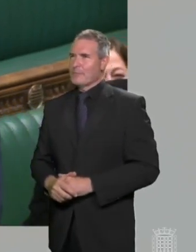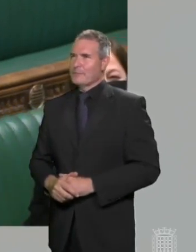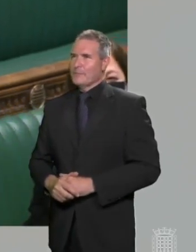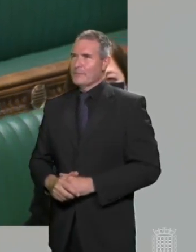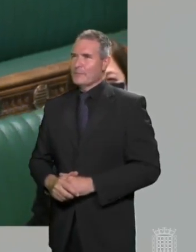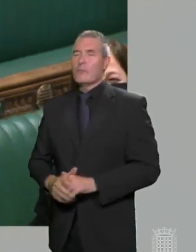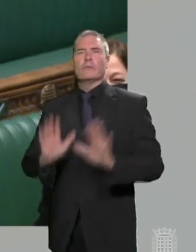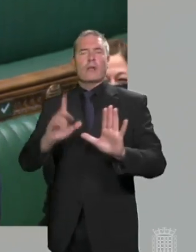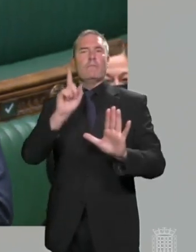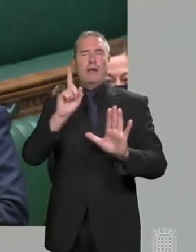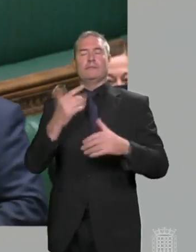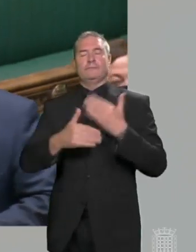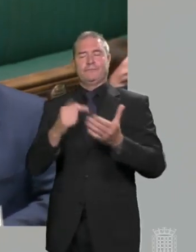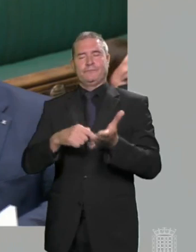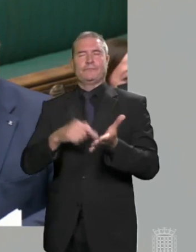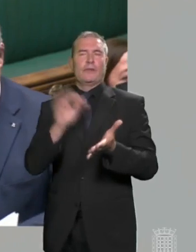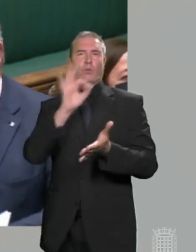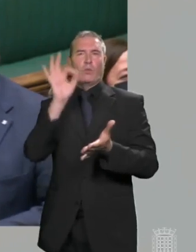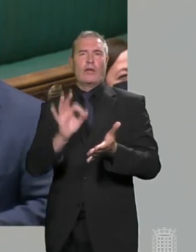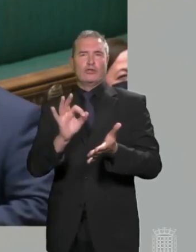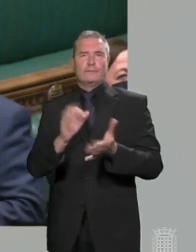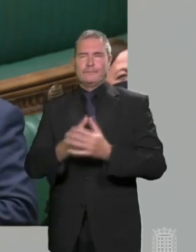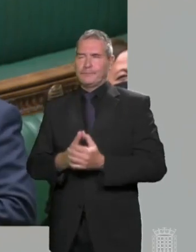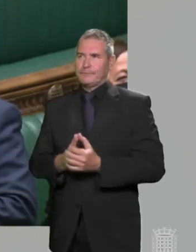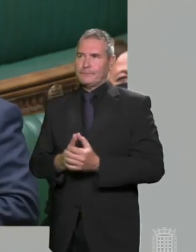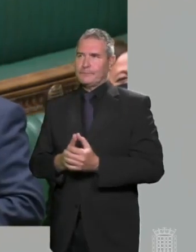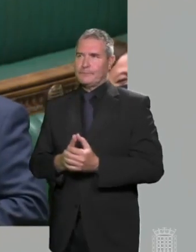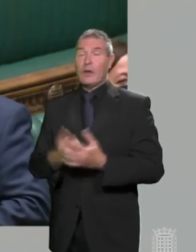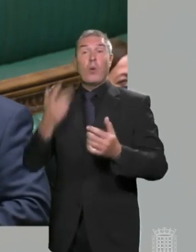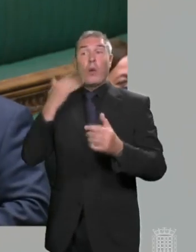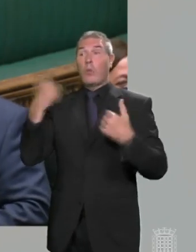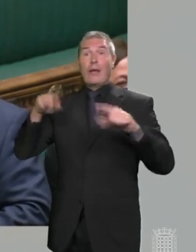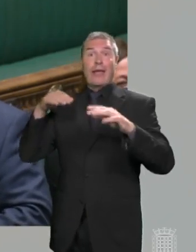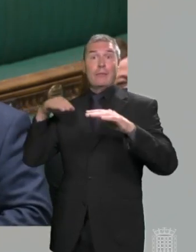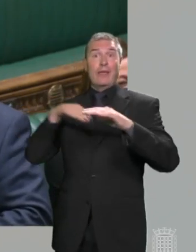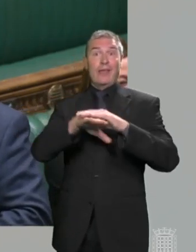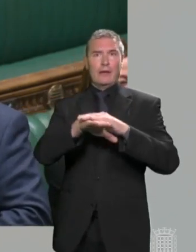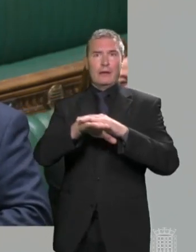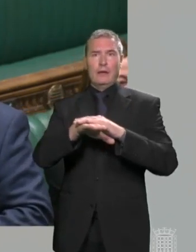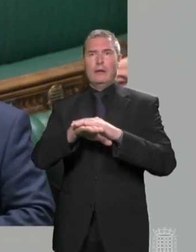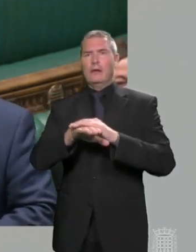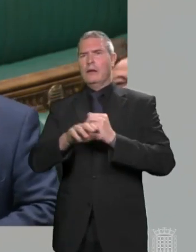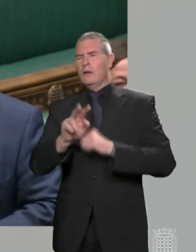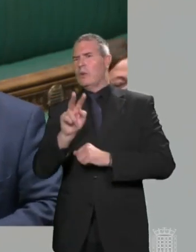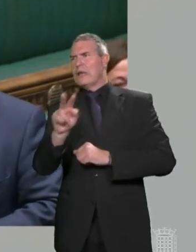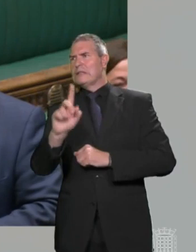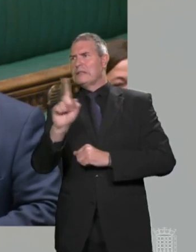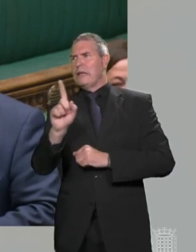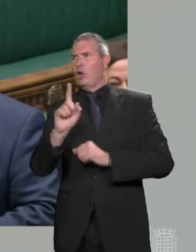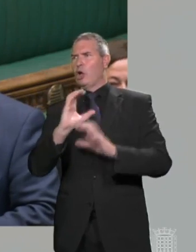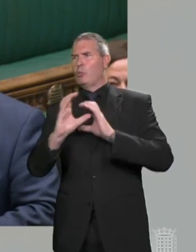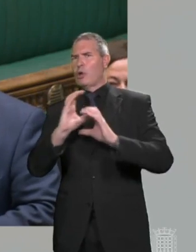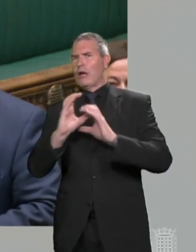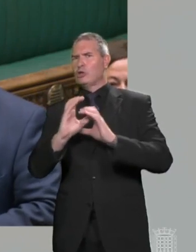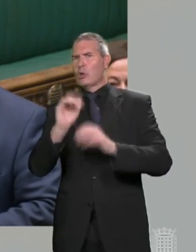Mr Speaker, as we enter the chamber, we see what is reported to be WhatsApp communication between